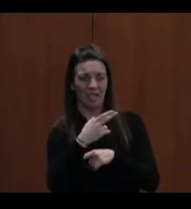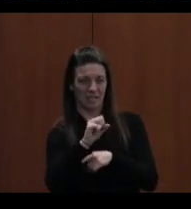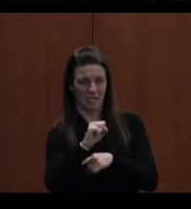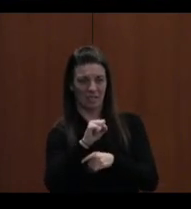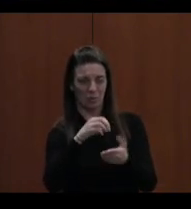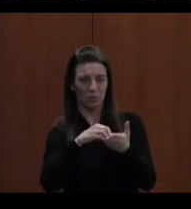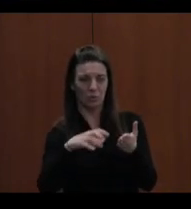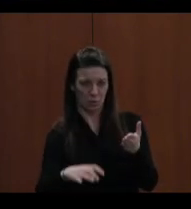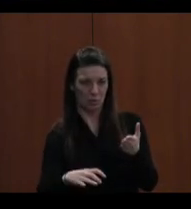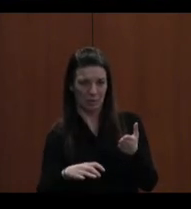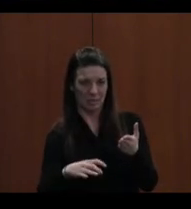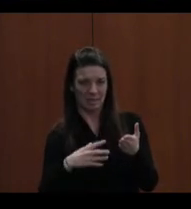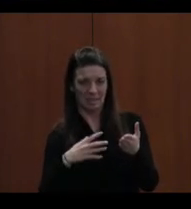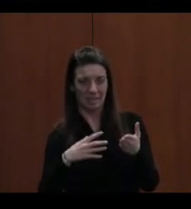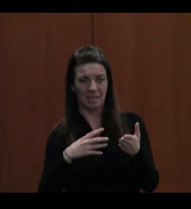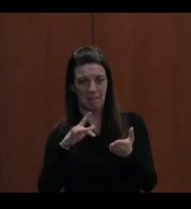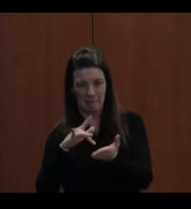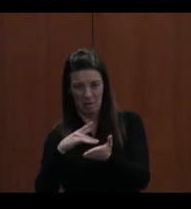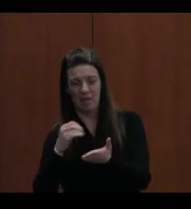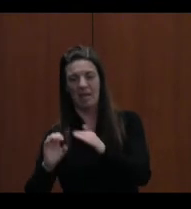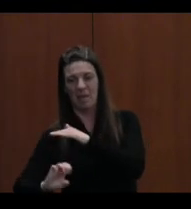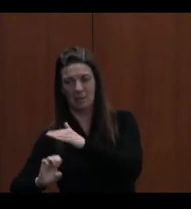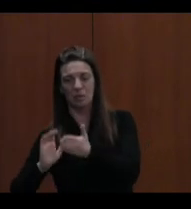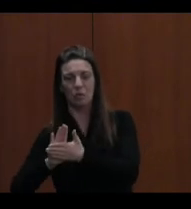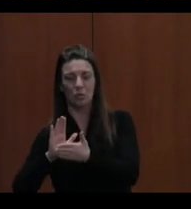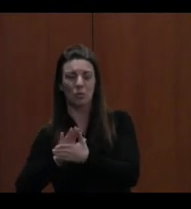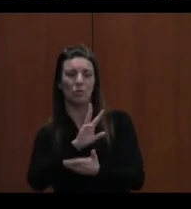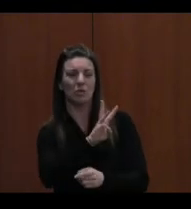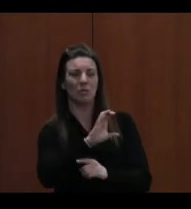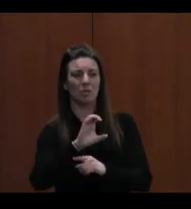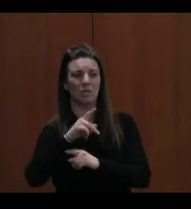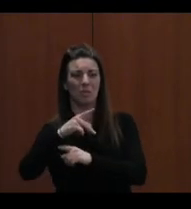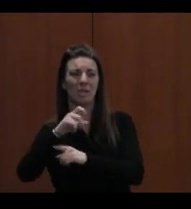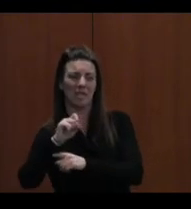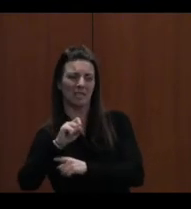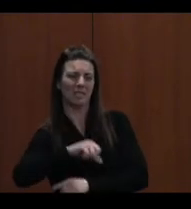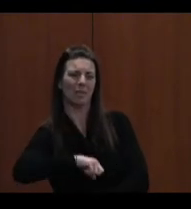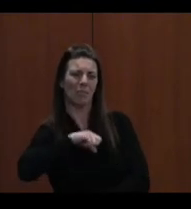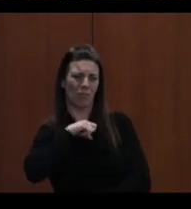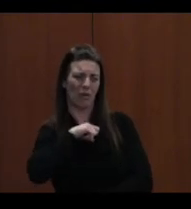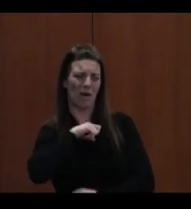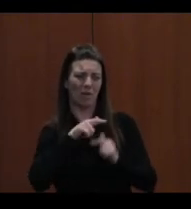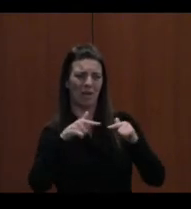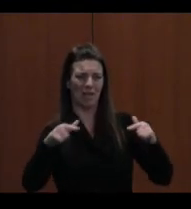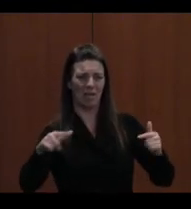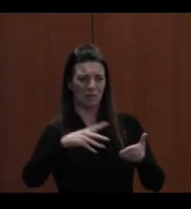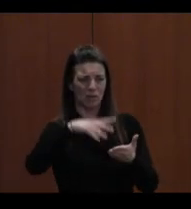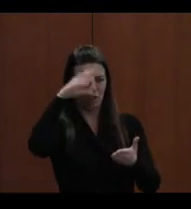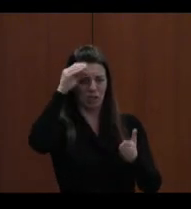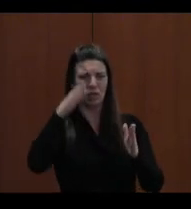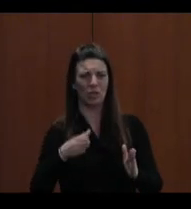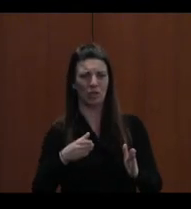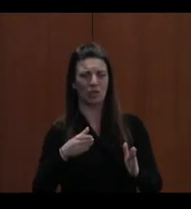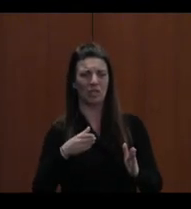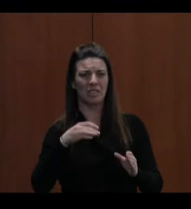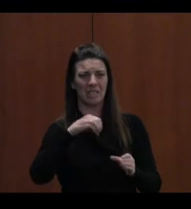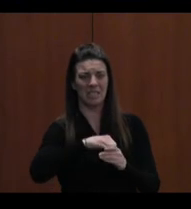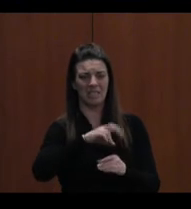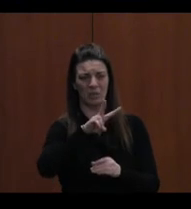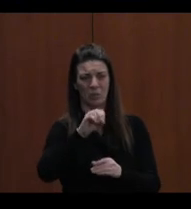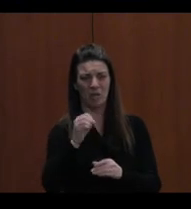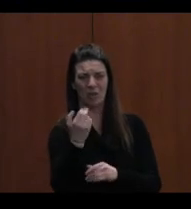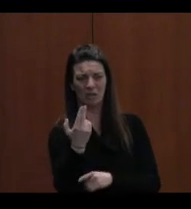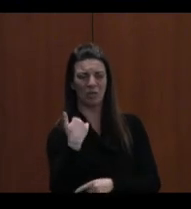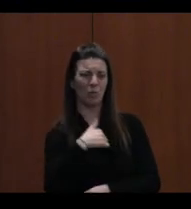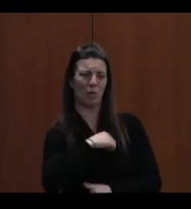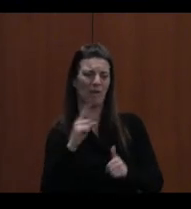WCPS is a proud leader in language learning. In 2017, we were the first school system in the state